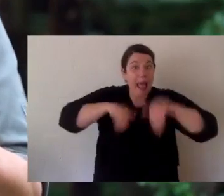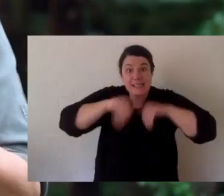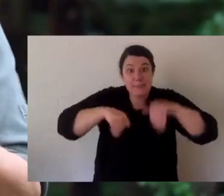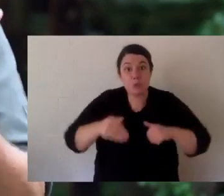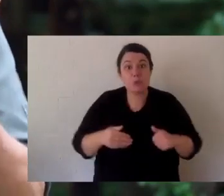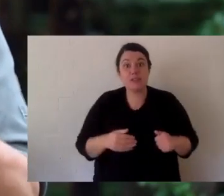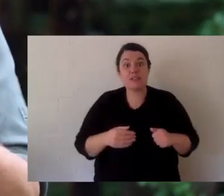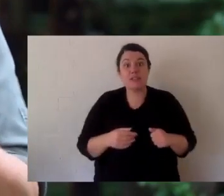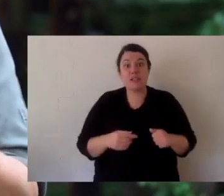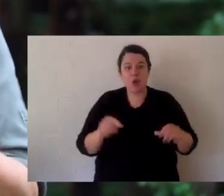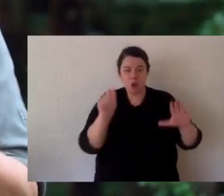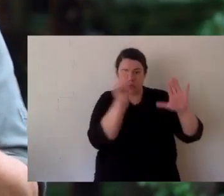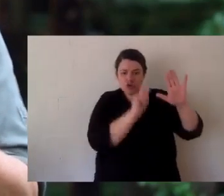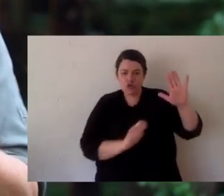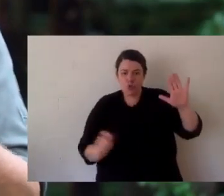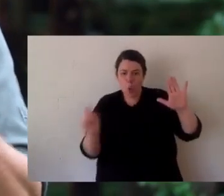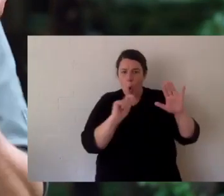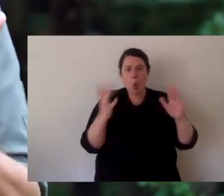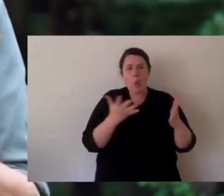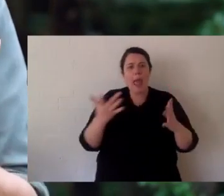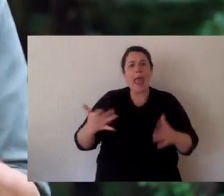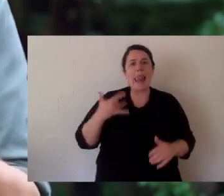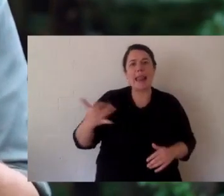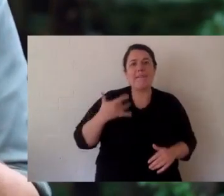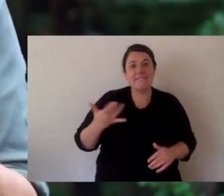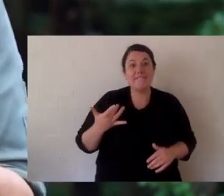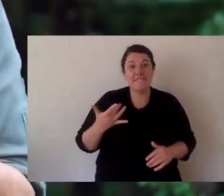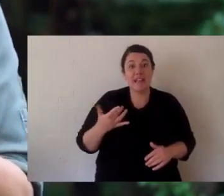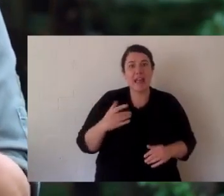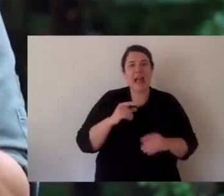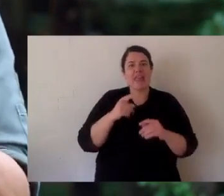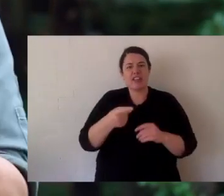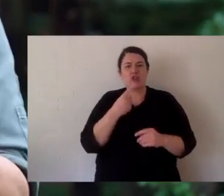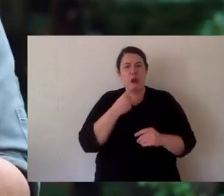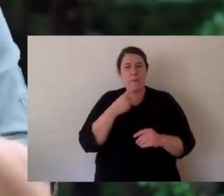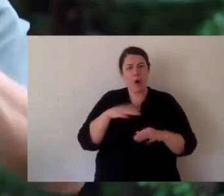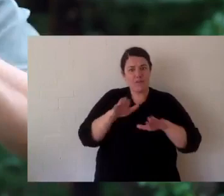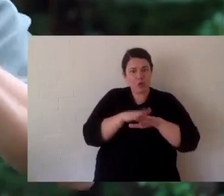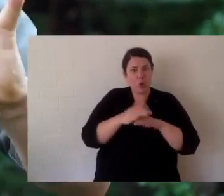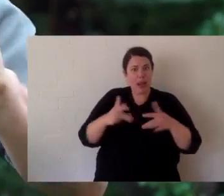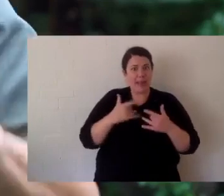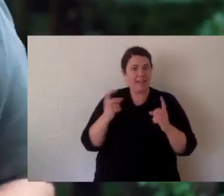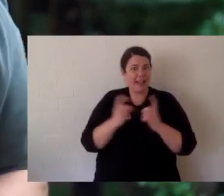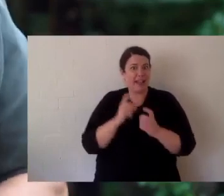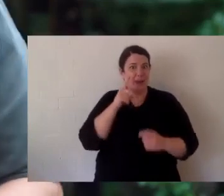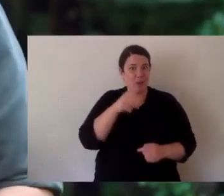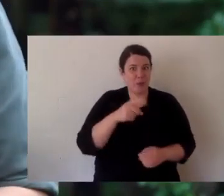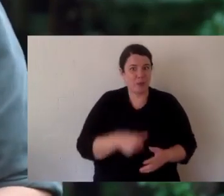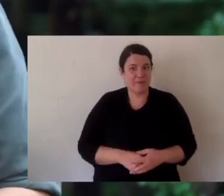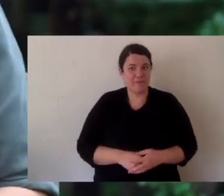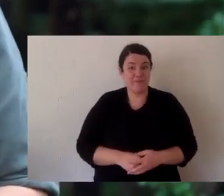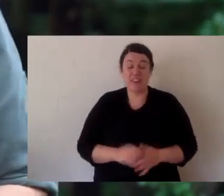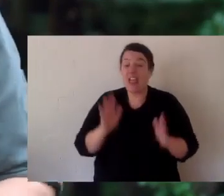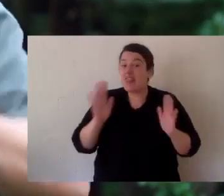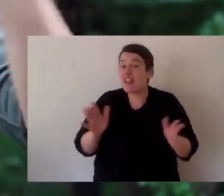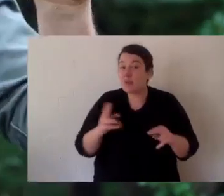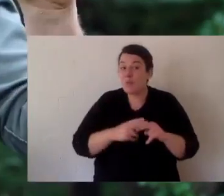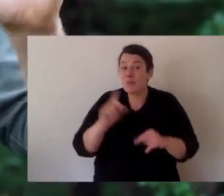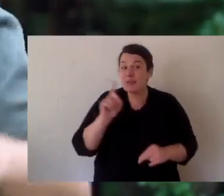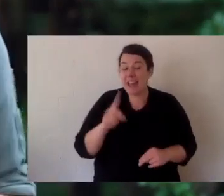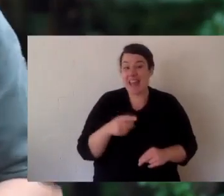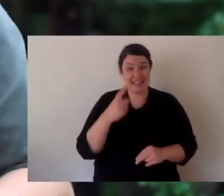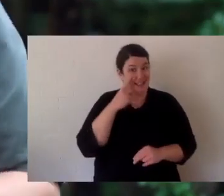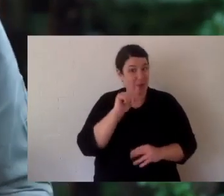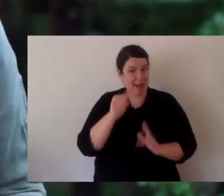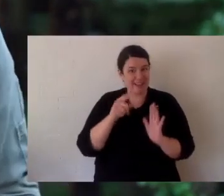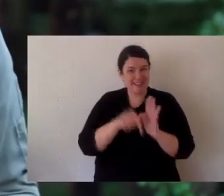crayfish? Are there platypus? Are there other, is there more than one species of turtle? I want a picture of that underwater world. And that's